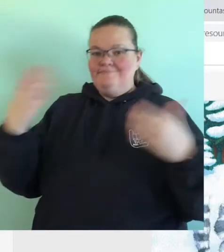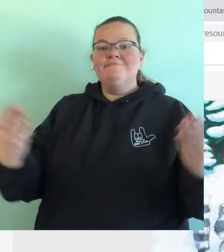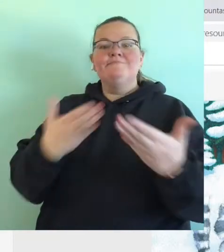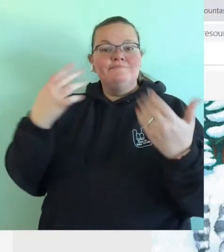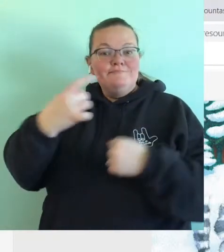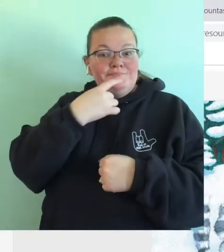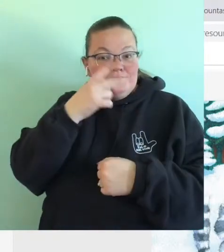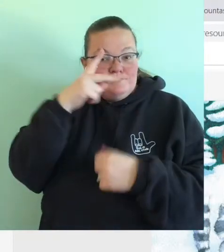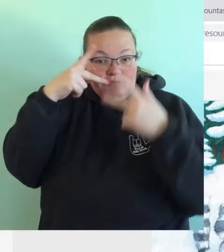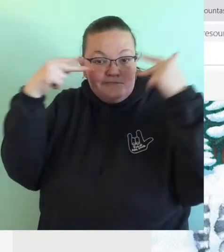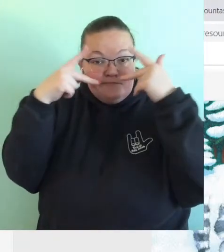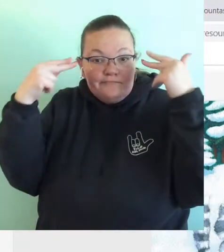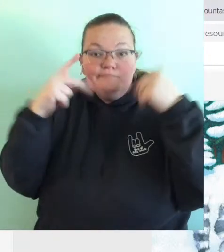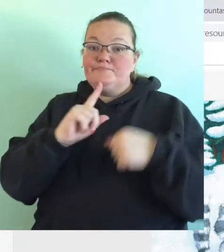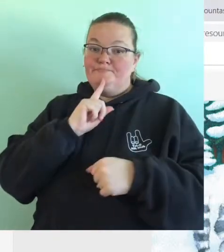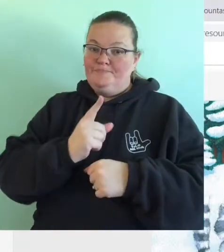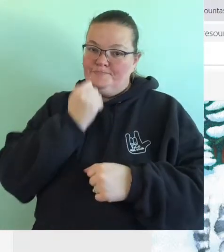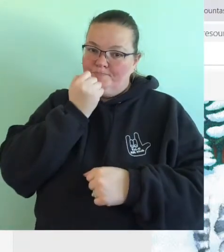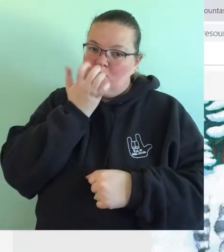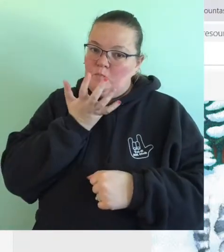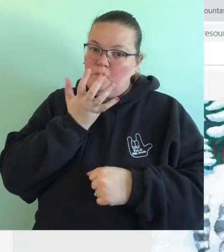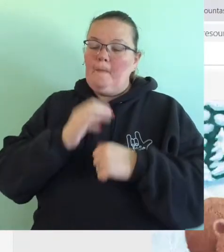here, said raccoon. It is warm.